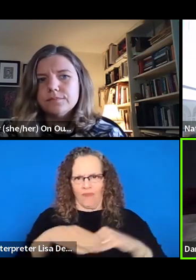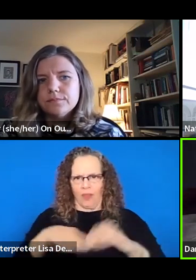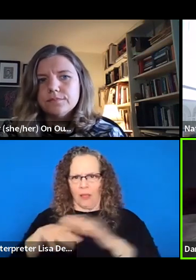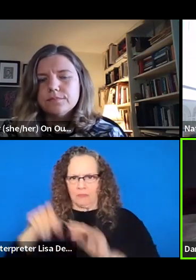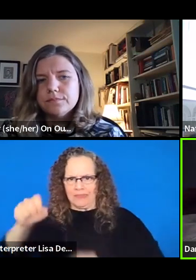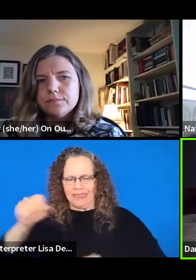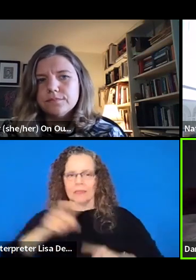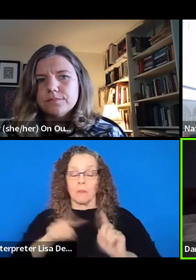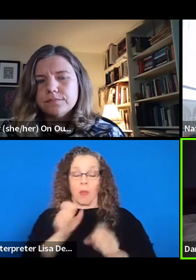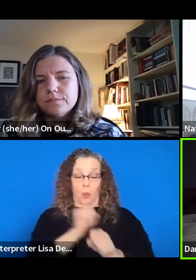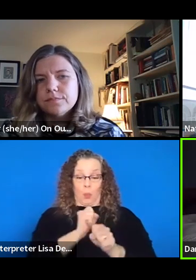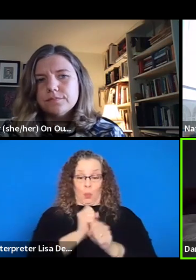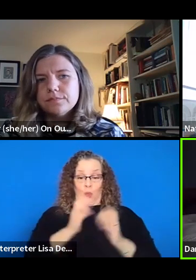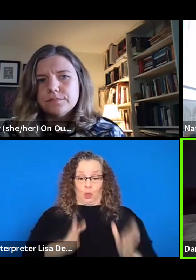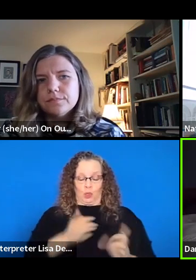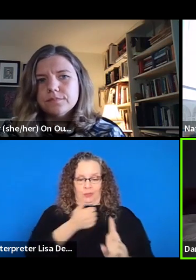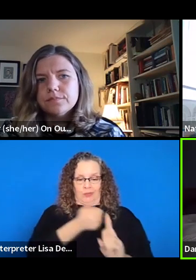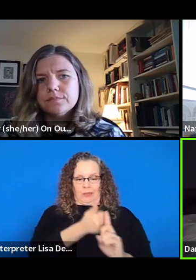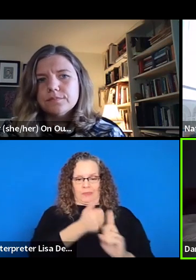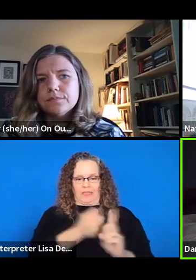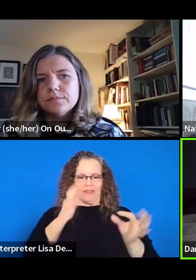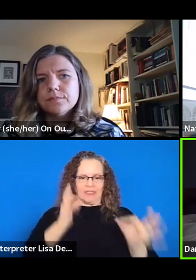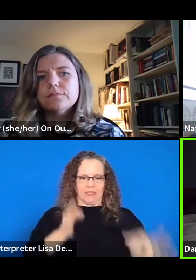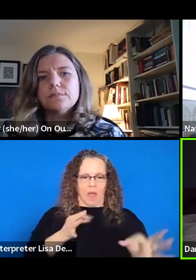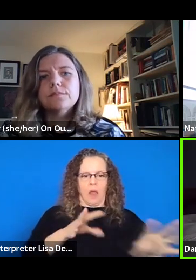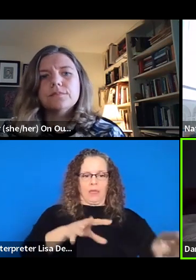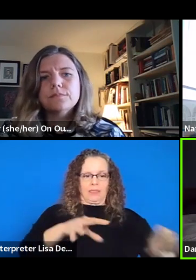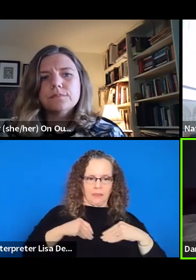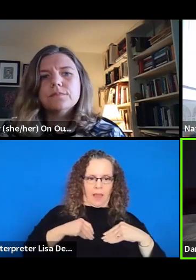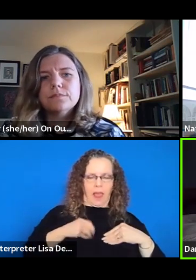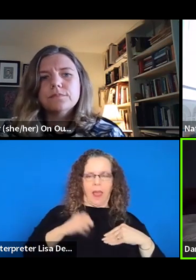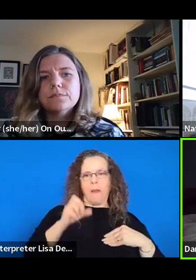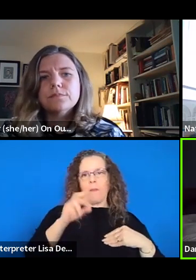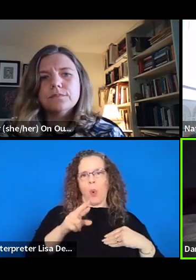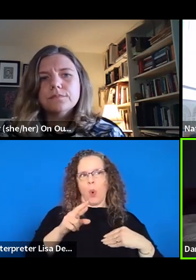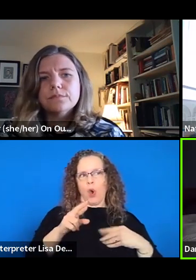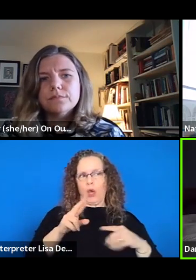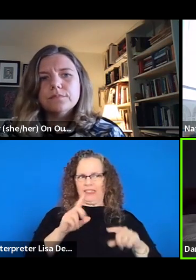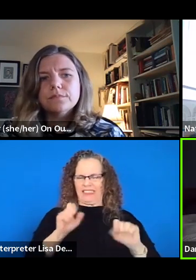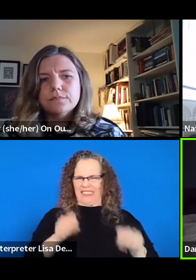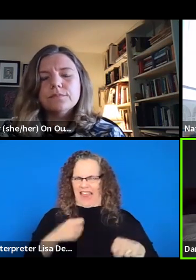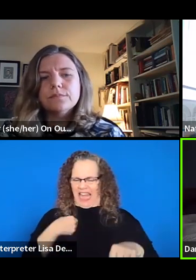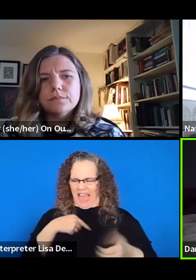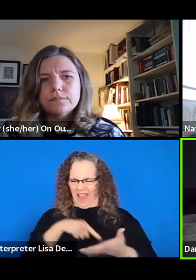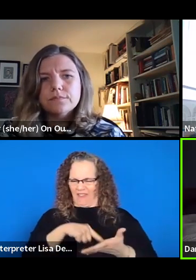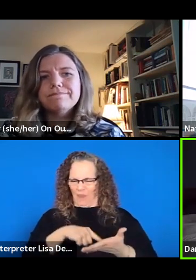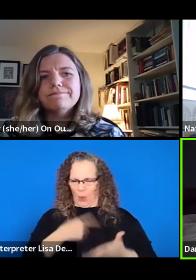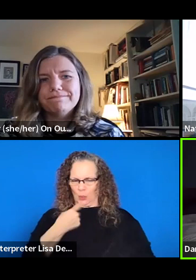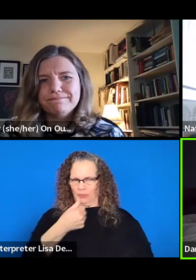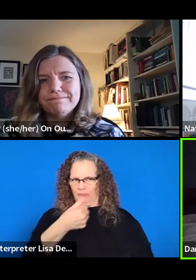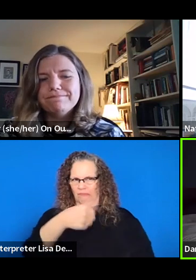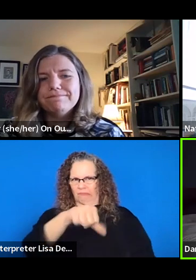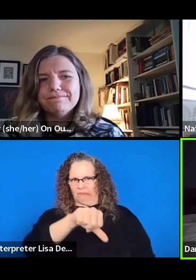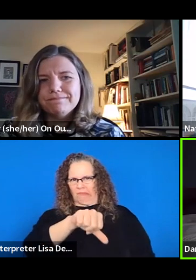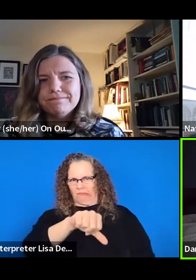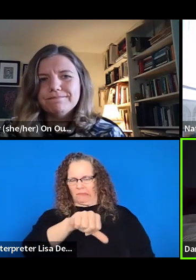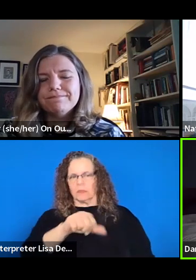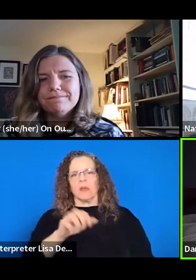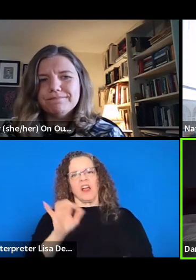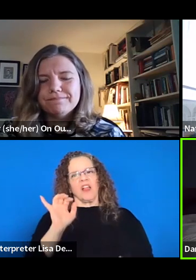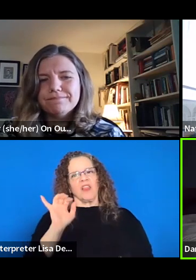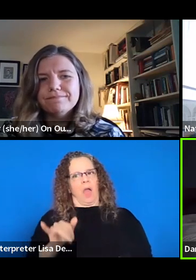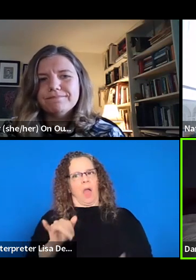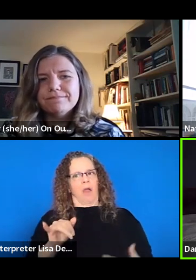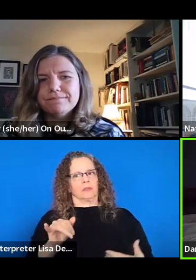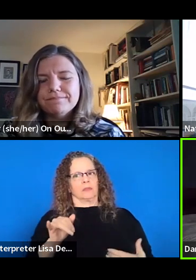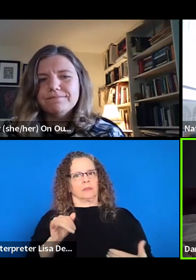deciding if they can consent or if they can afford to say no to the offers that they're being presented to them in order to do